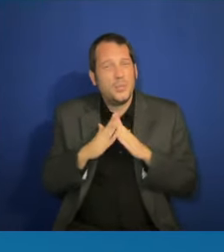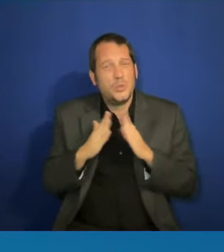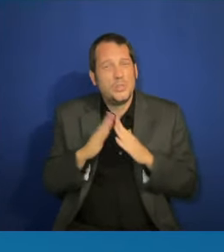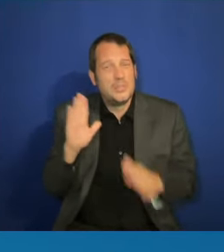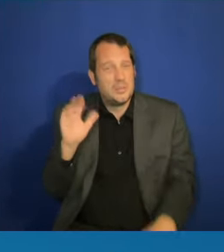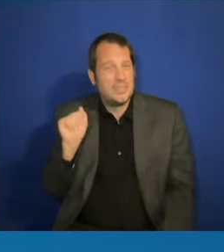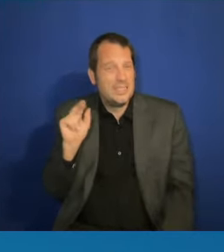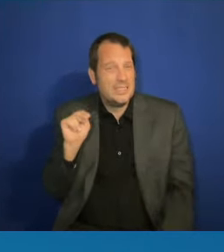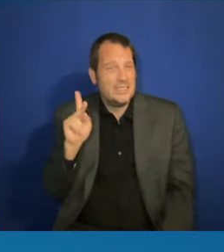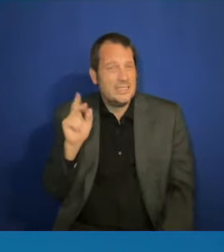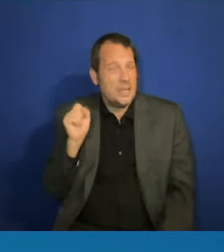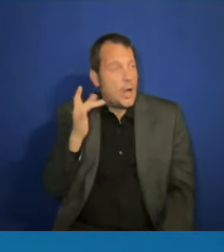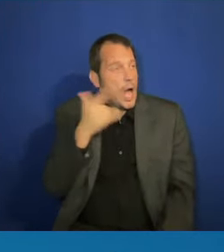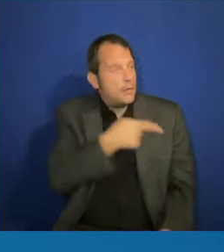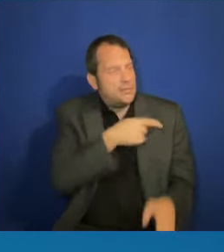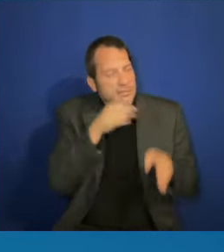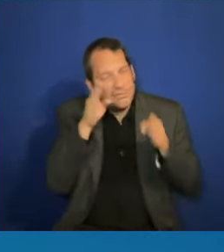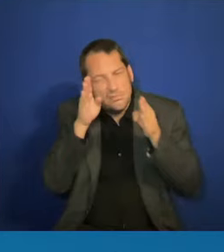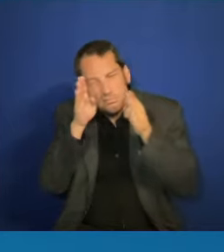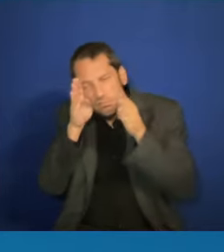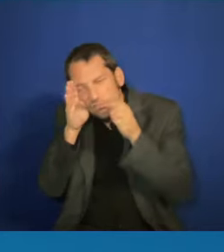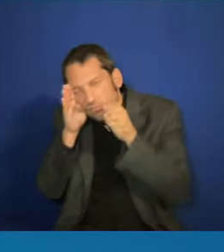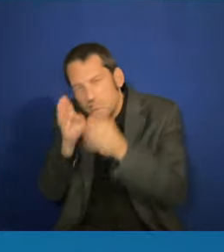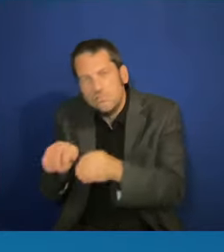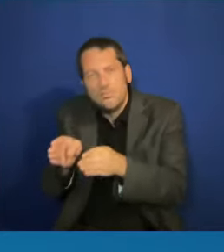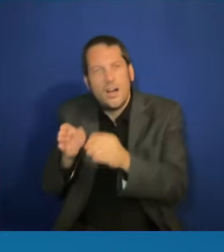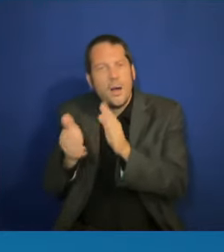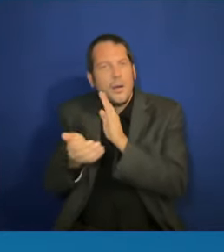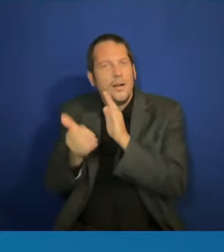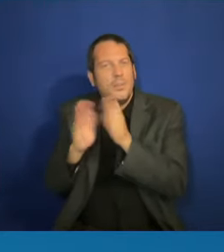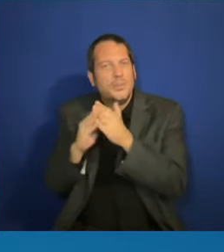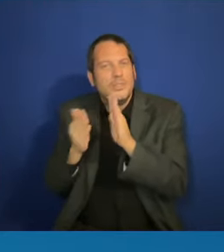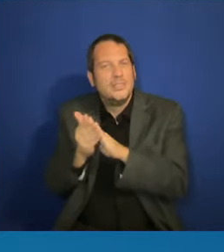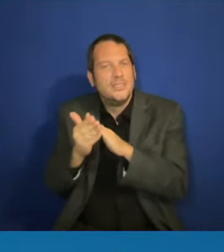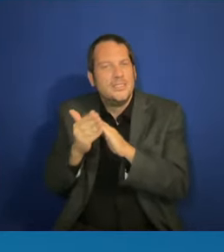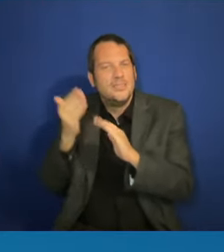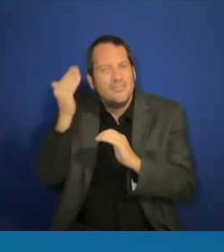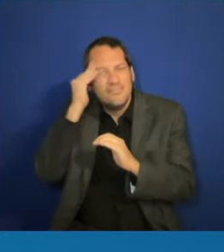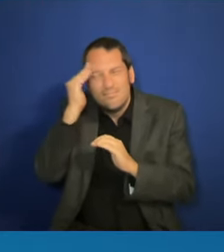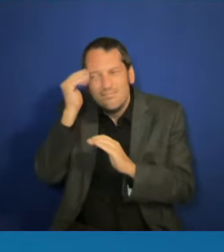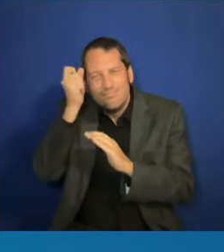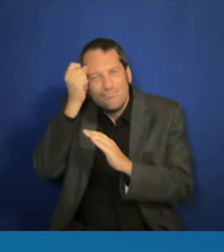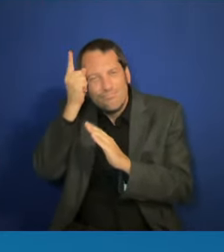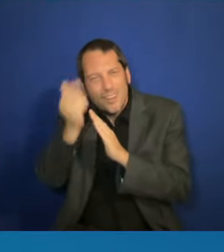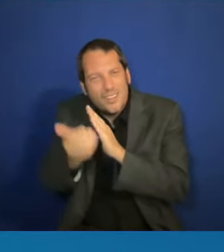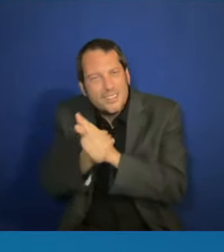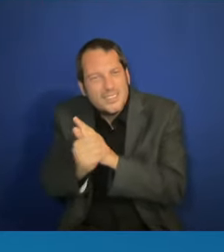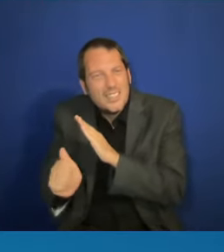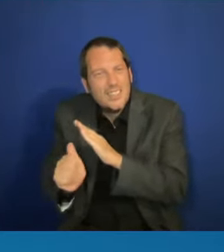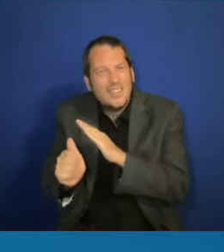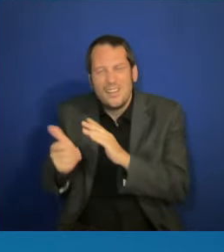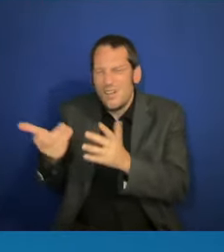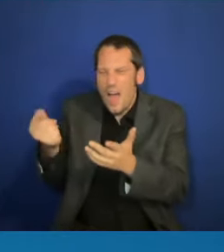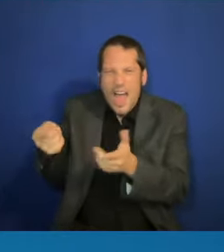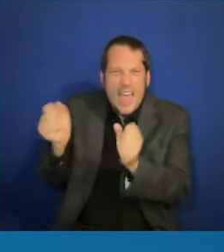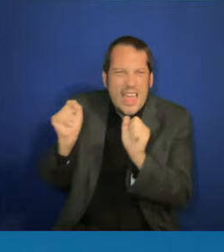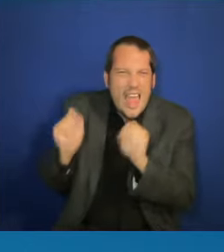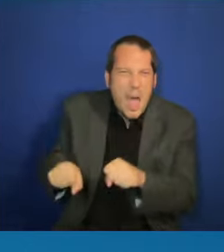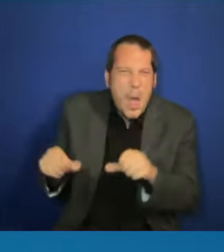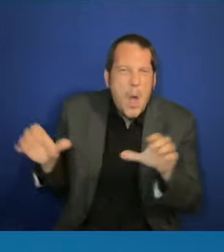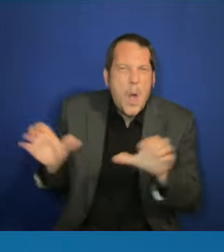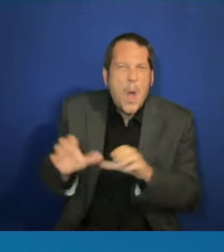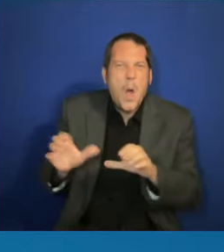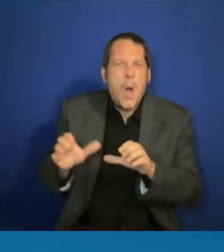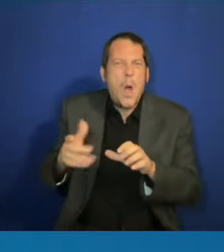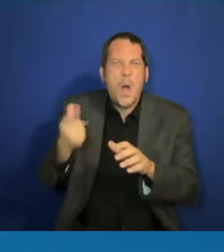skills, the capacity, the mores of the community, and it's one of the most effective ways to then invest in small businesses. And by small